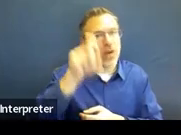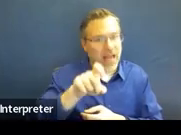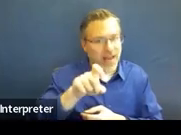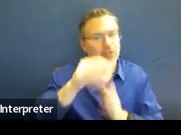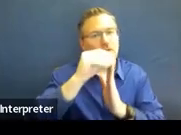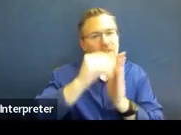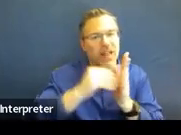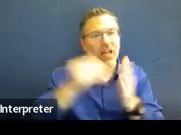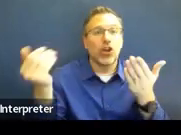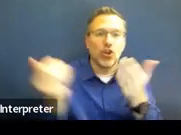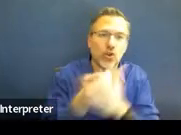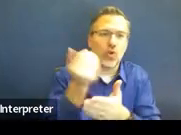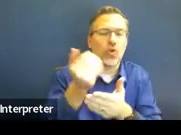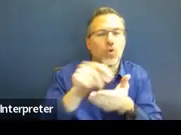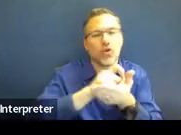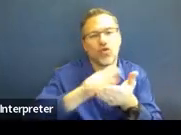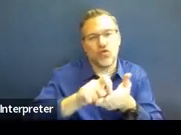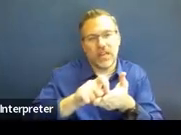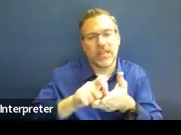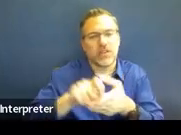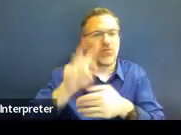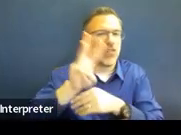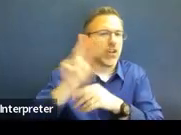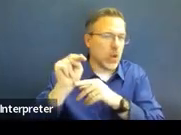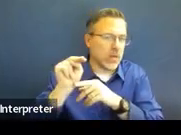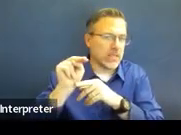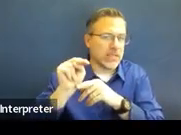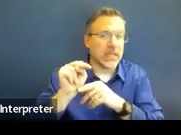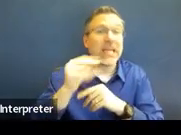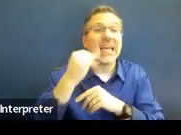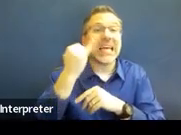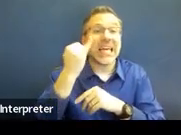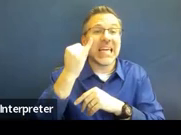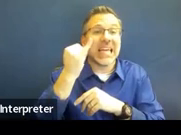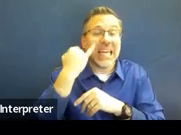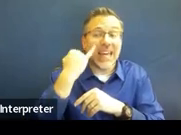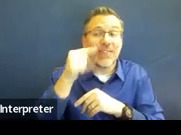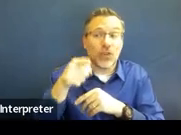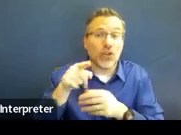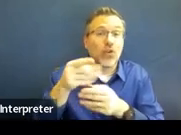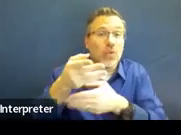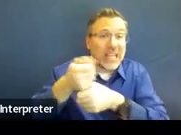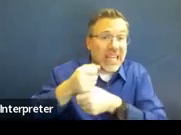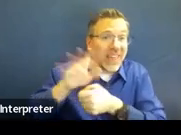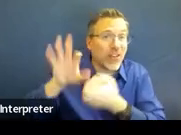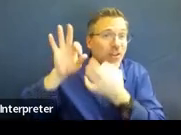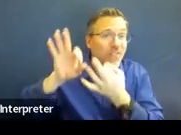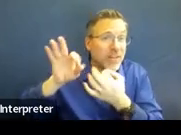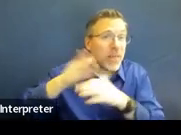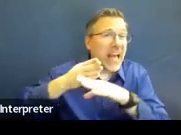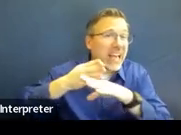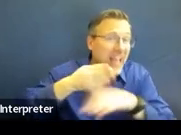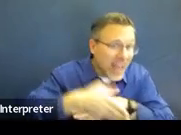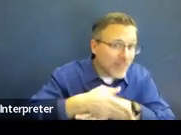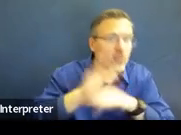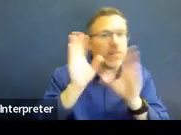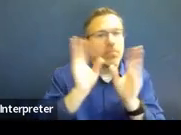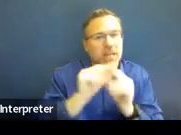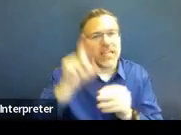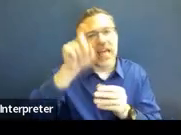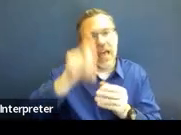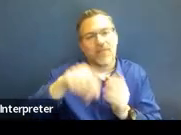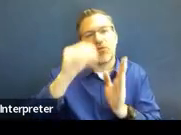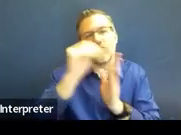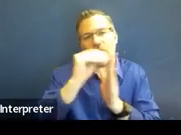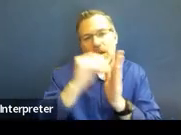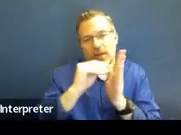after the meeting, you're getting input from them after the fact and you would want to document their input and it would most likely change